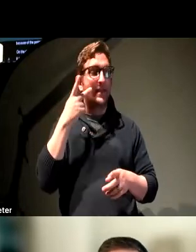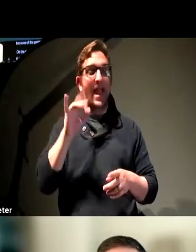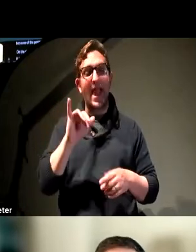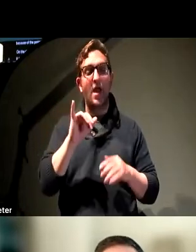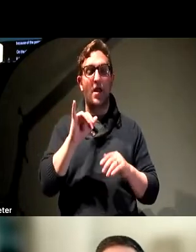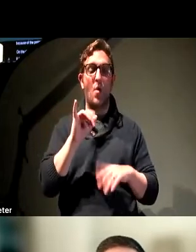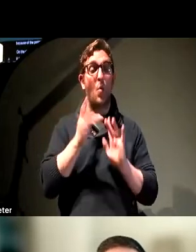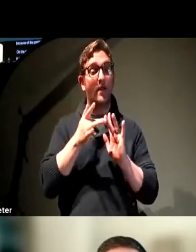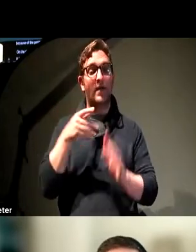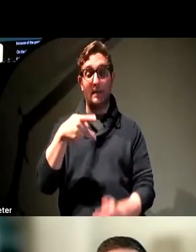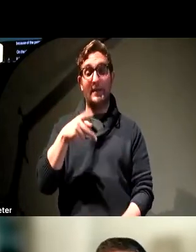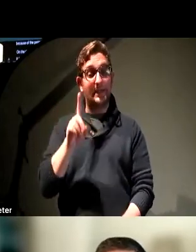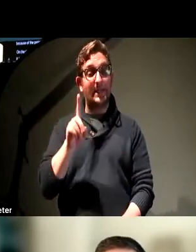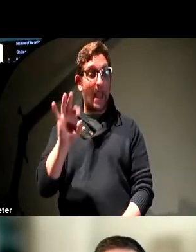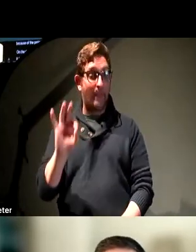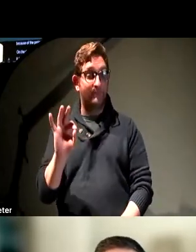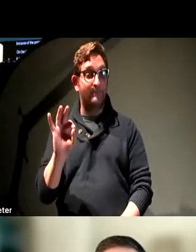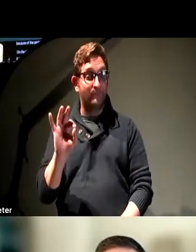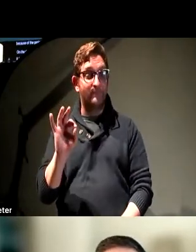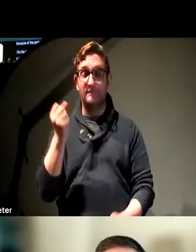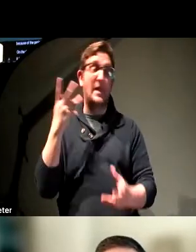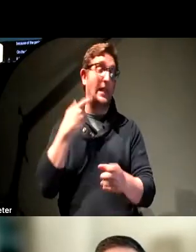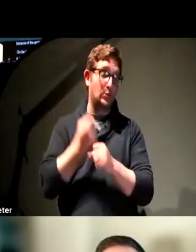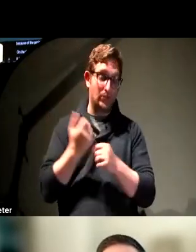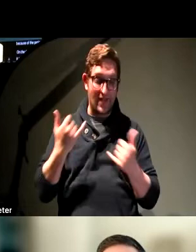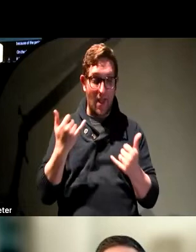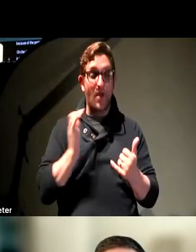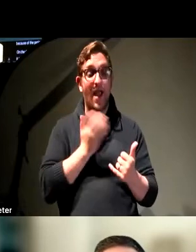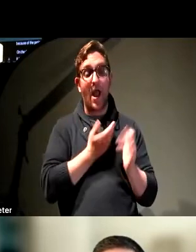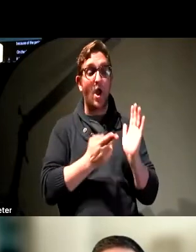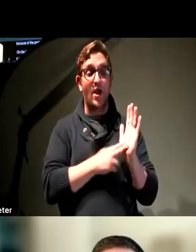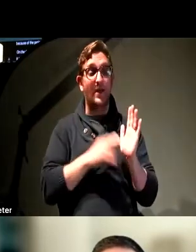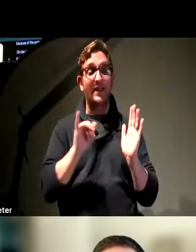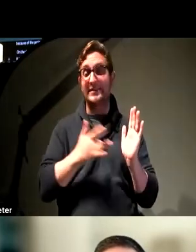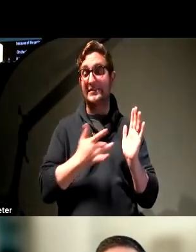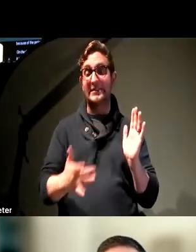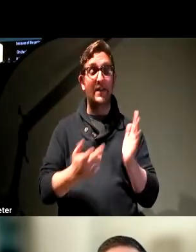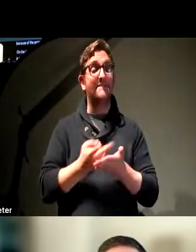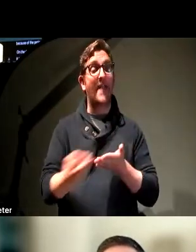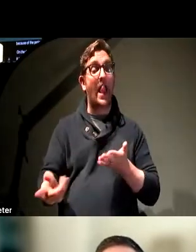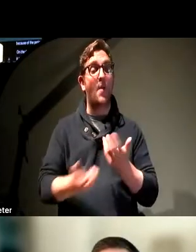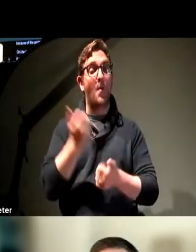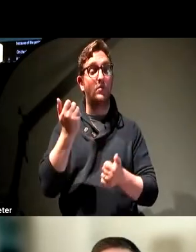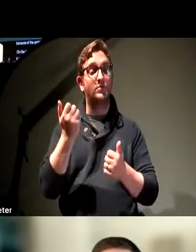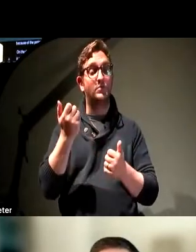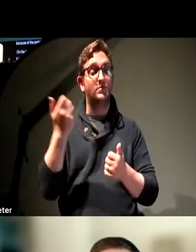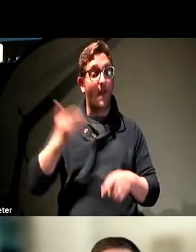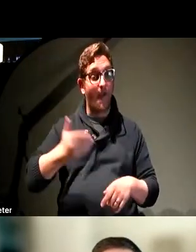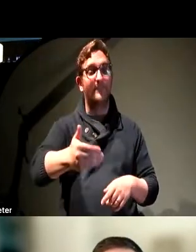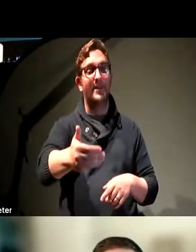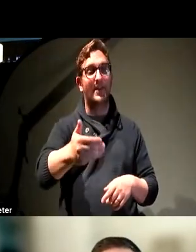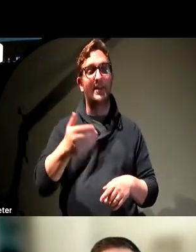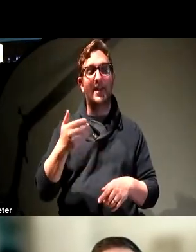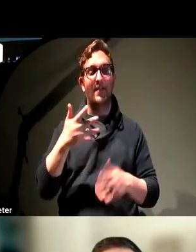for years now. And color contrast is one of the things that fails the most often. That tracks with data that WebAIM